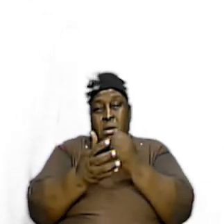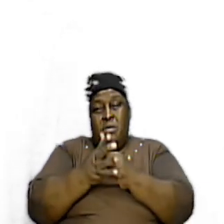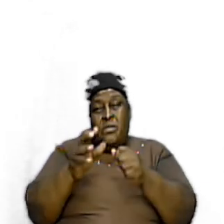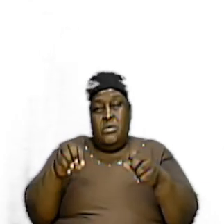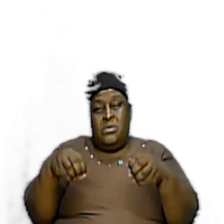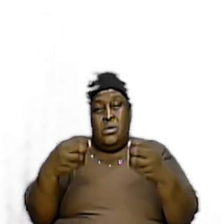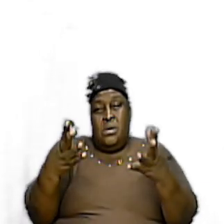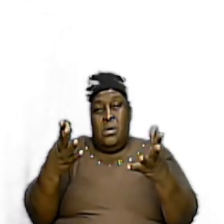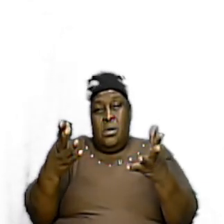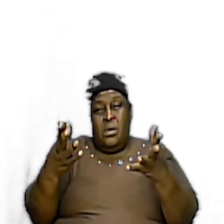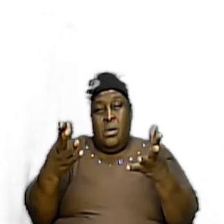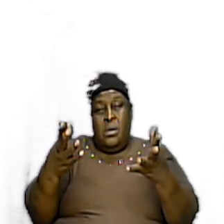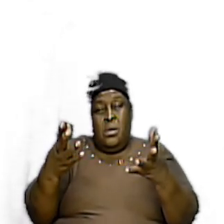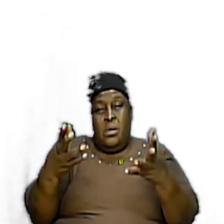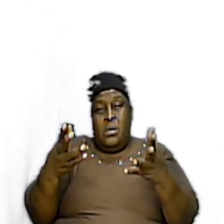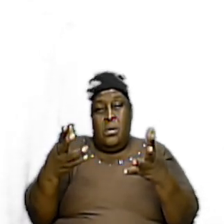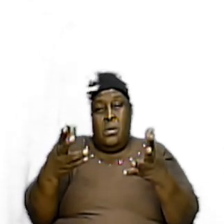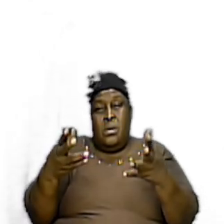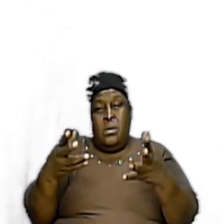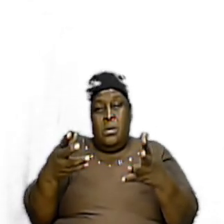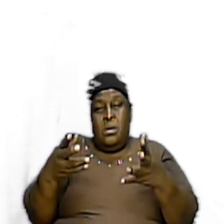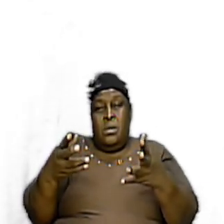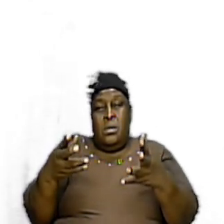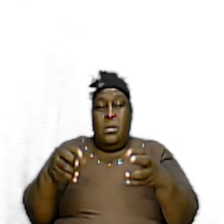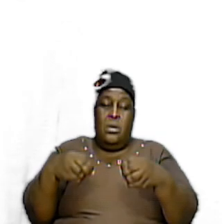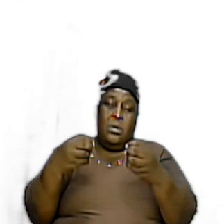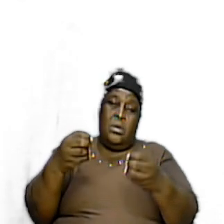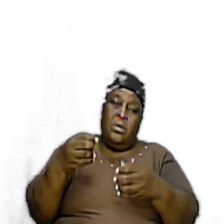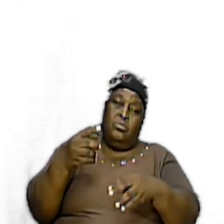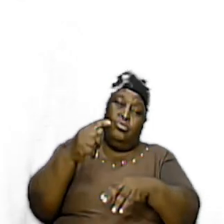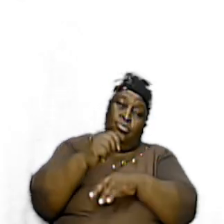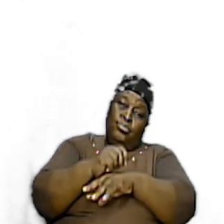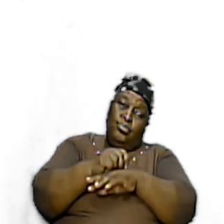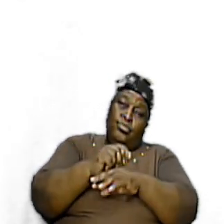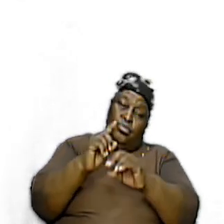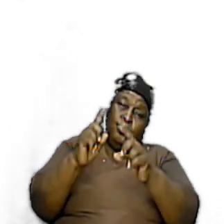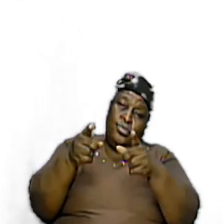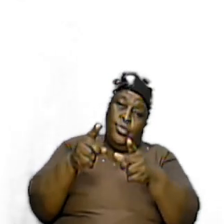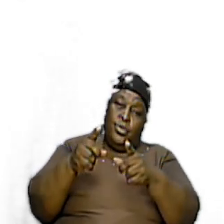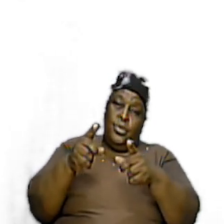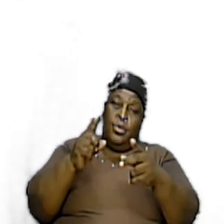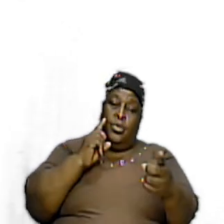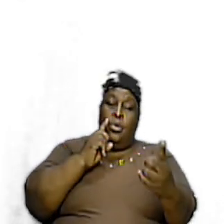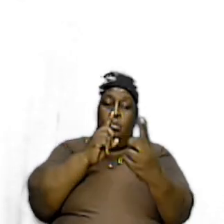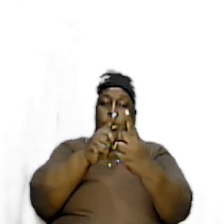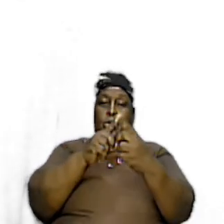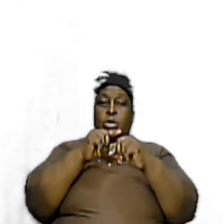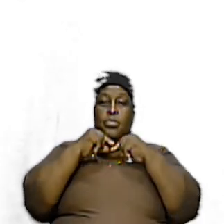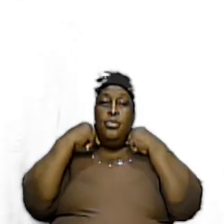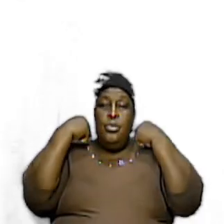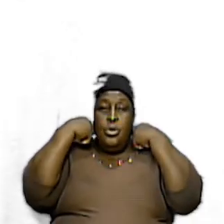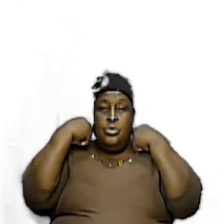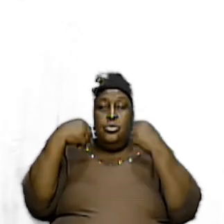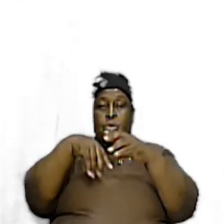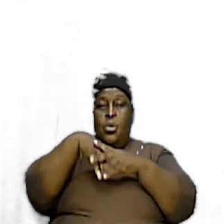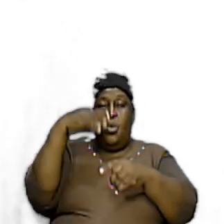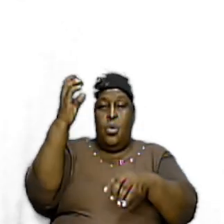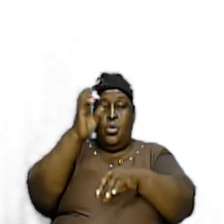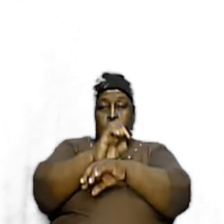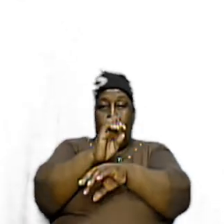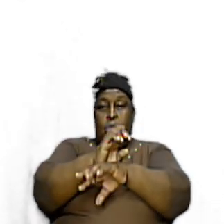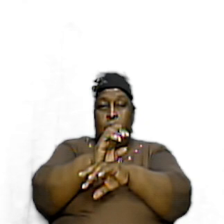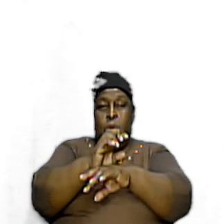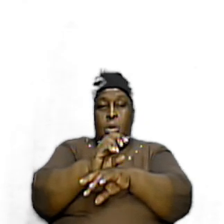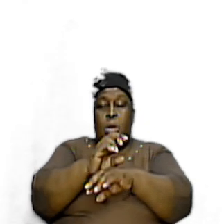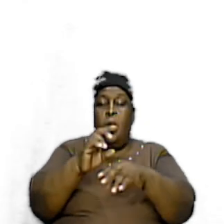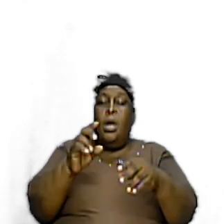that they Carried it to the The tabernacle And they went To meet the priests In the Outer court And they did